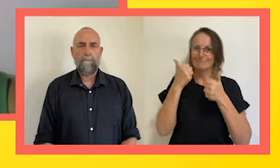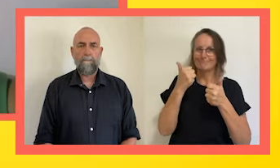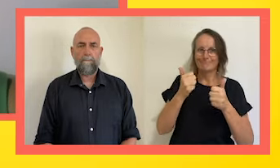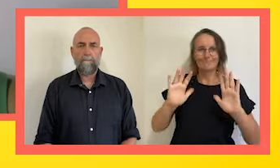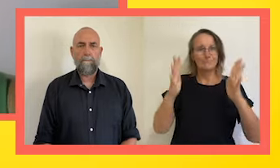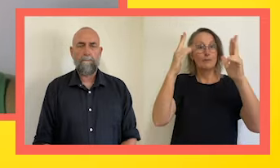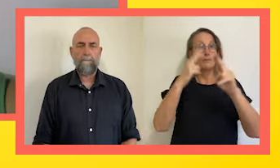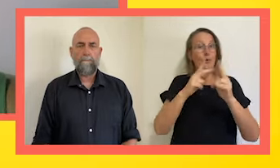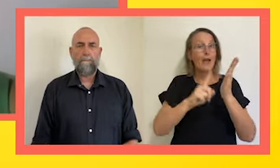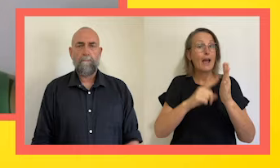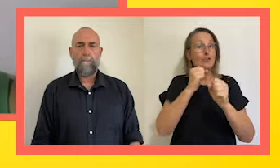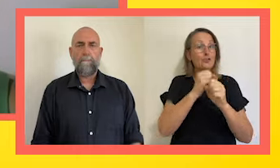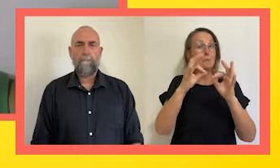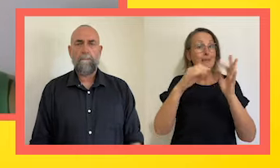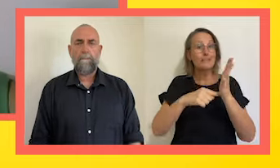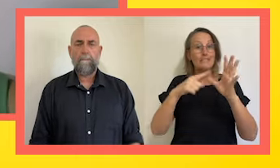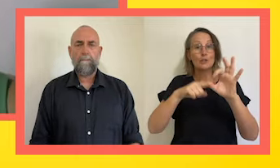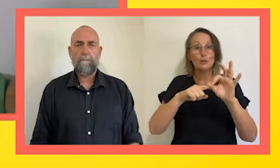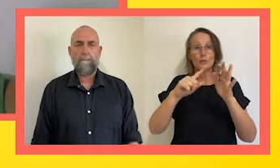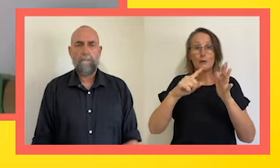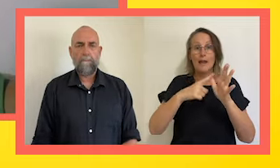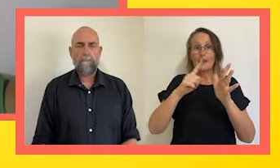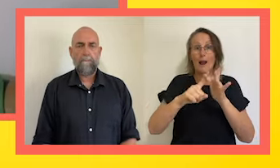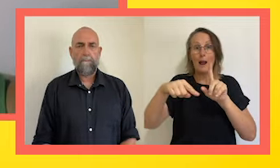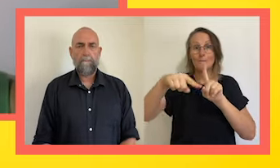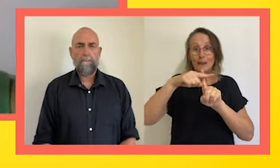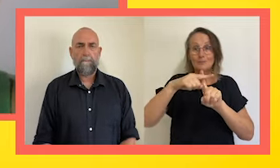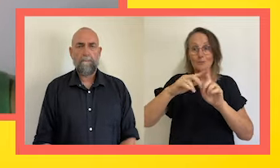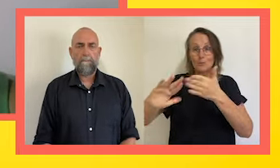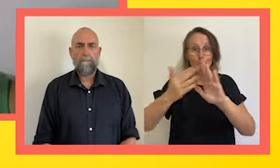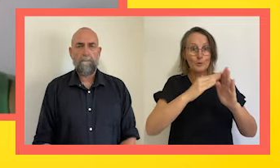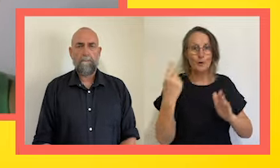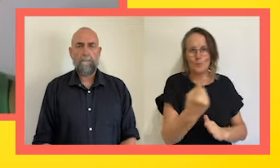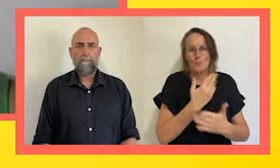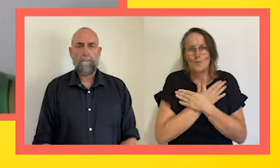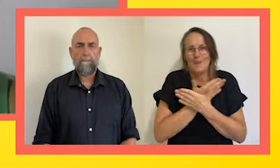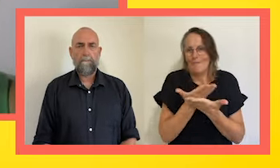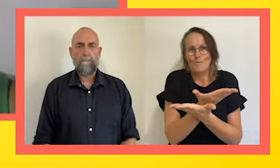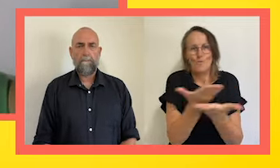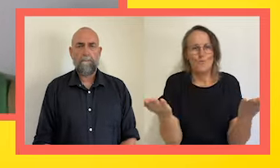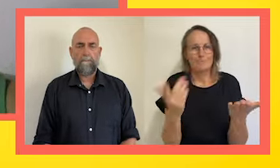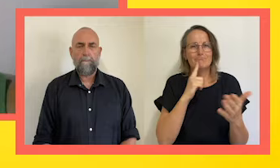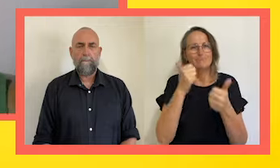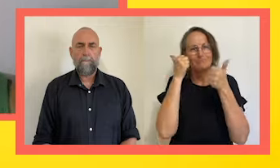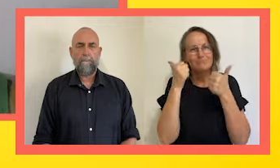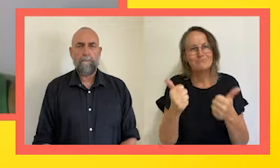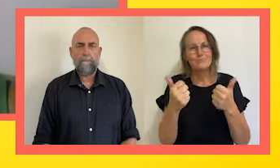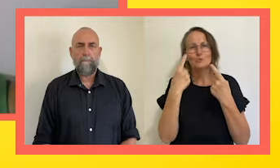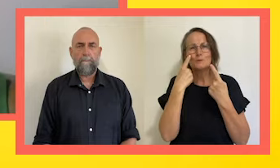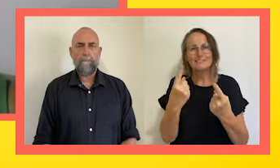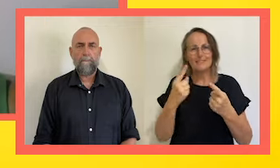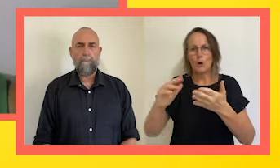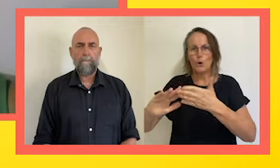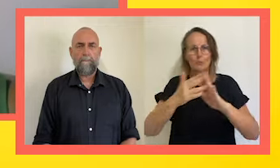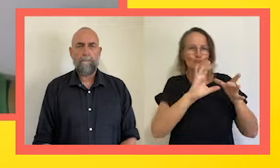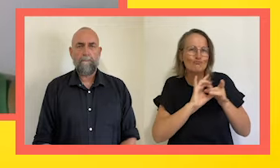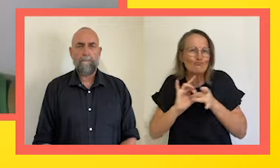LGBTIQA plus community. So we we love you and it's been really great to see the community